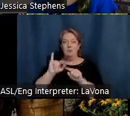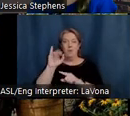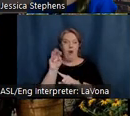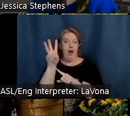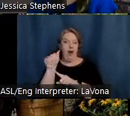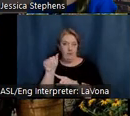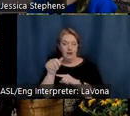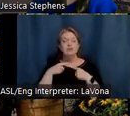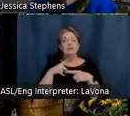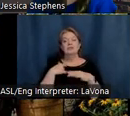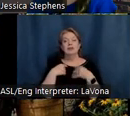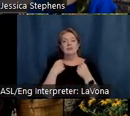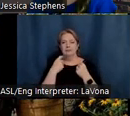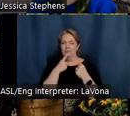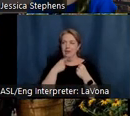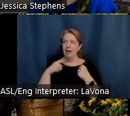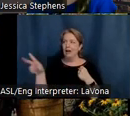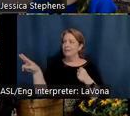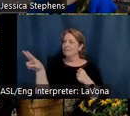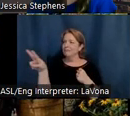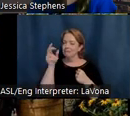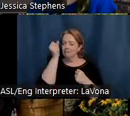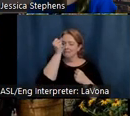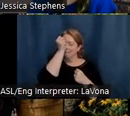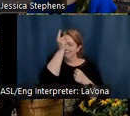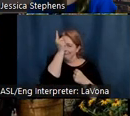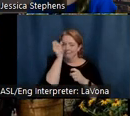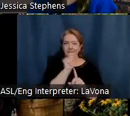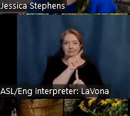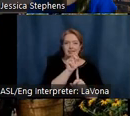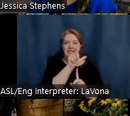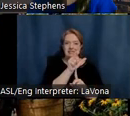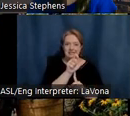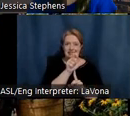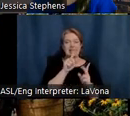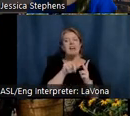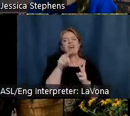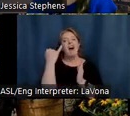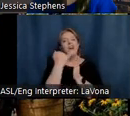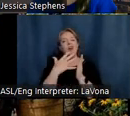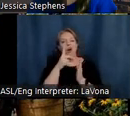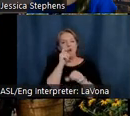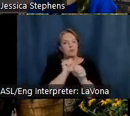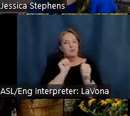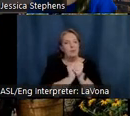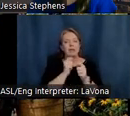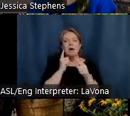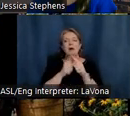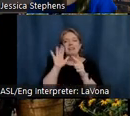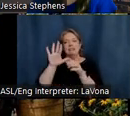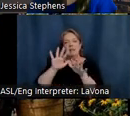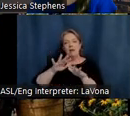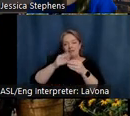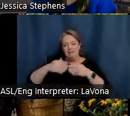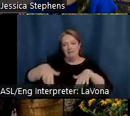came to really appreciate the connection between Steele, his artist colleagues, and the land, and how they placed their own